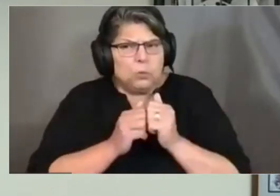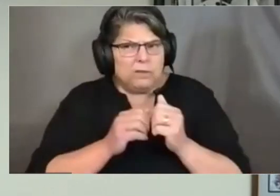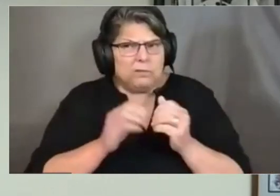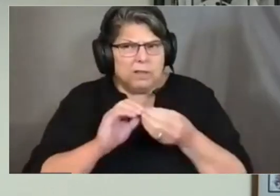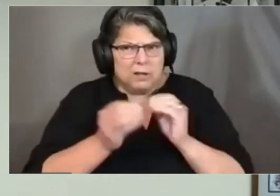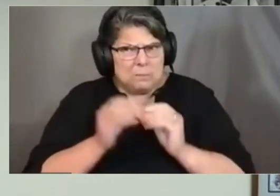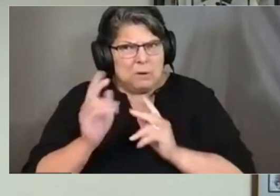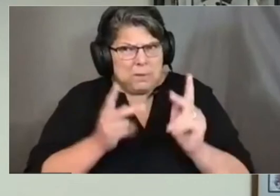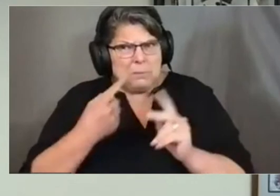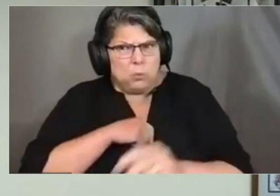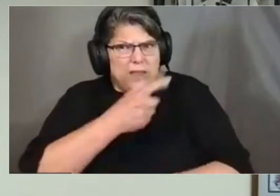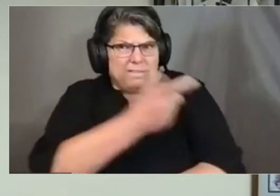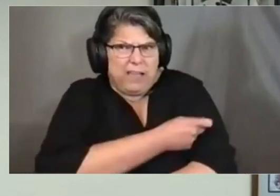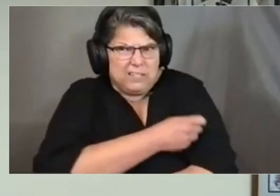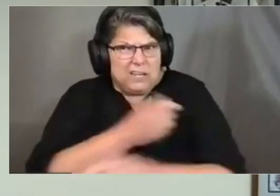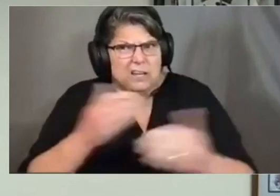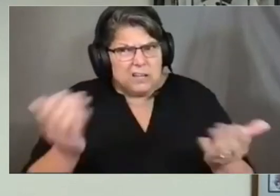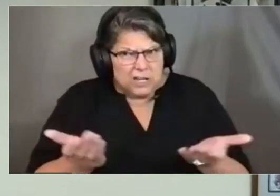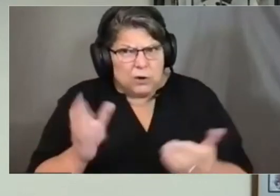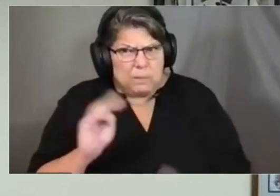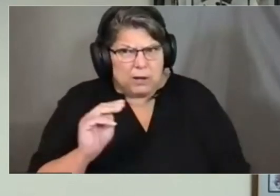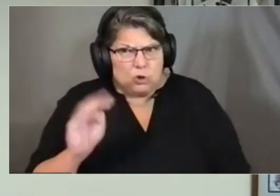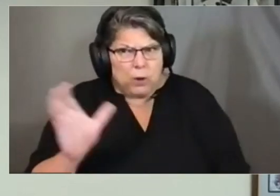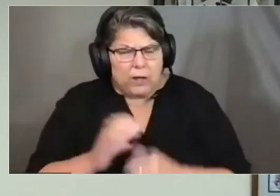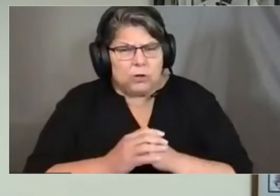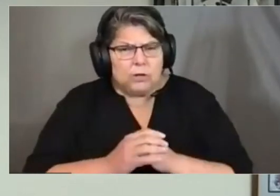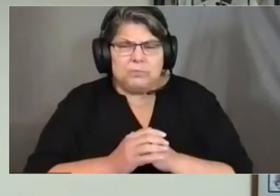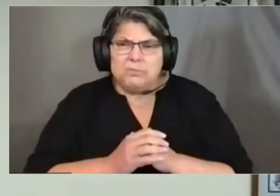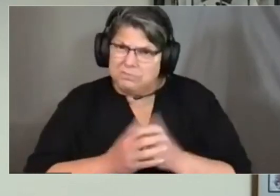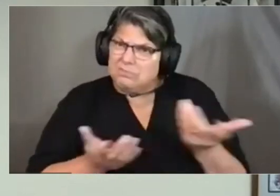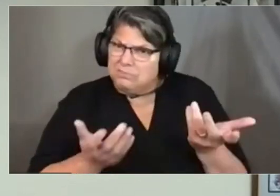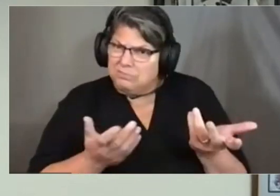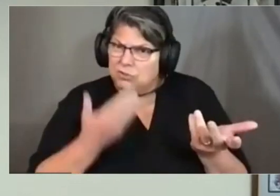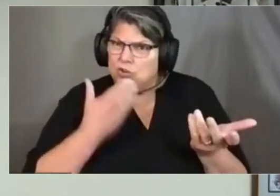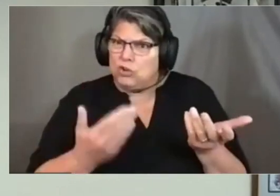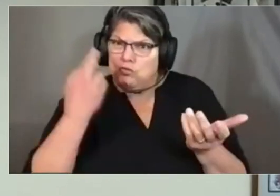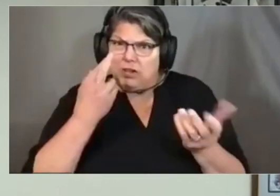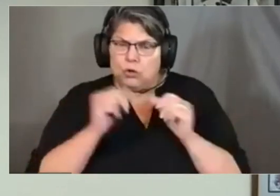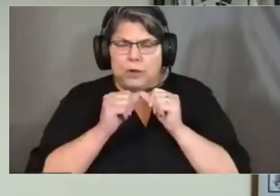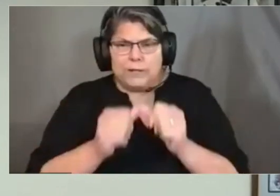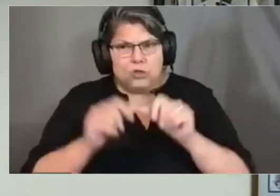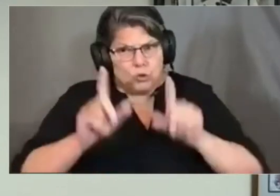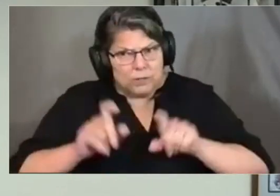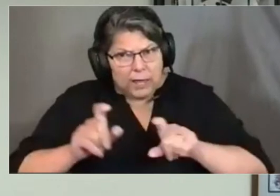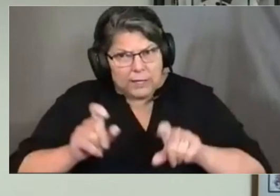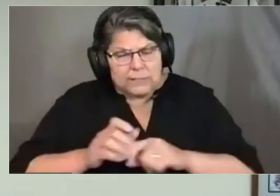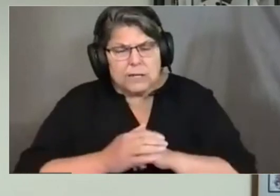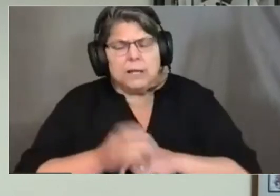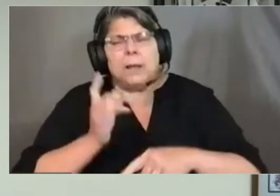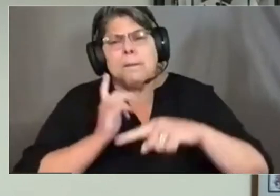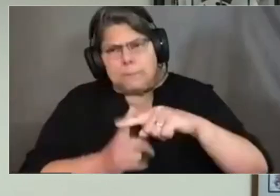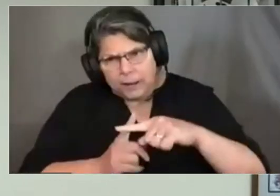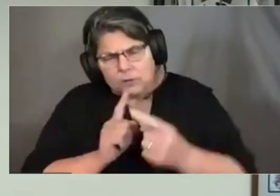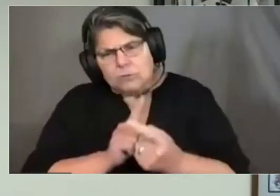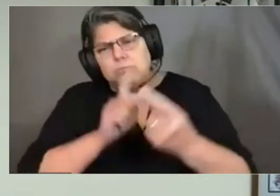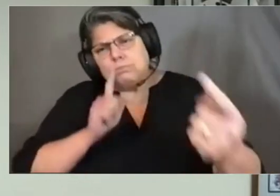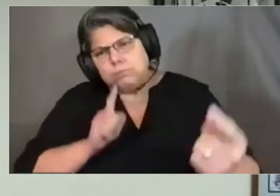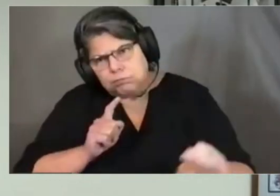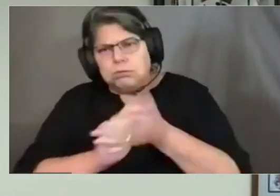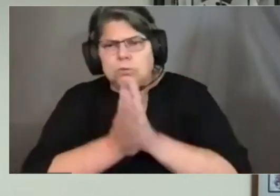of county, which is all the reason to continue testing, as well as all the other measures for protection.